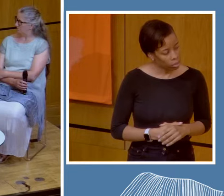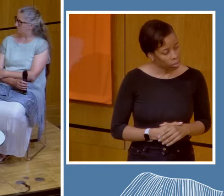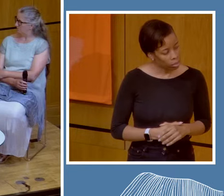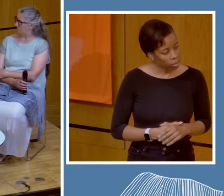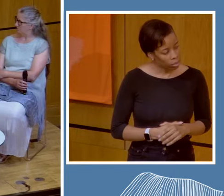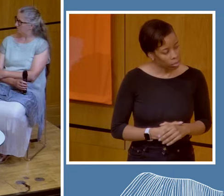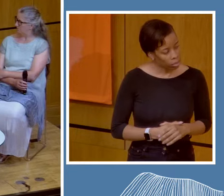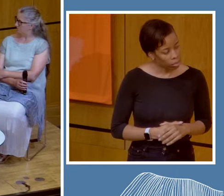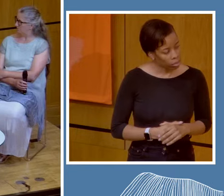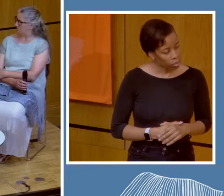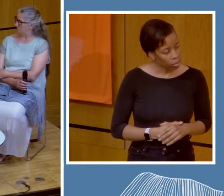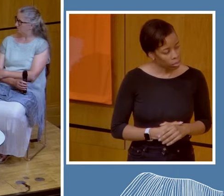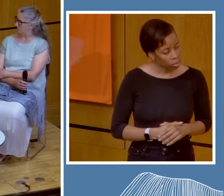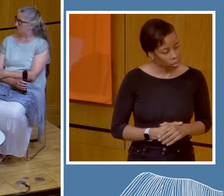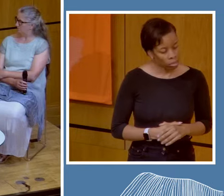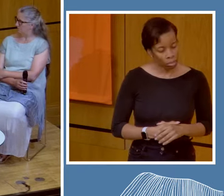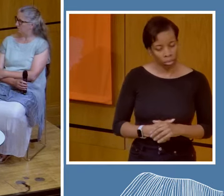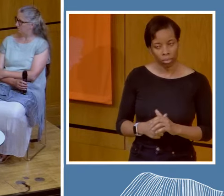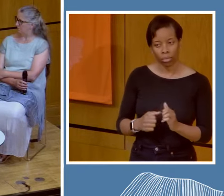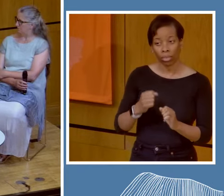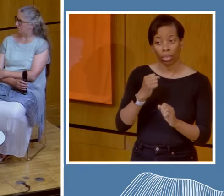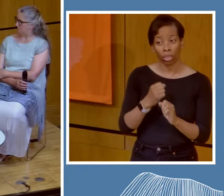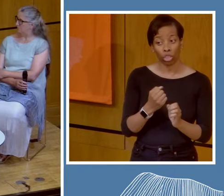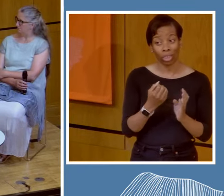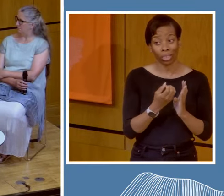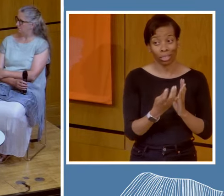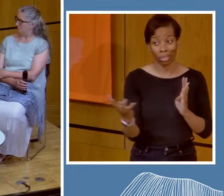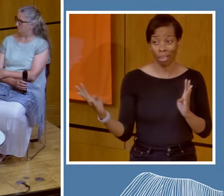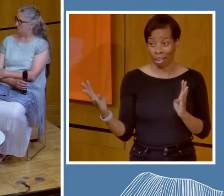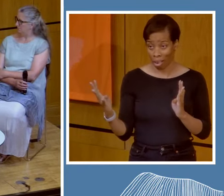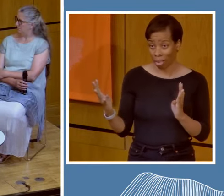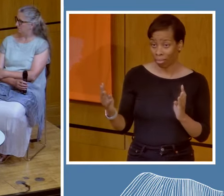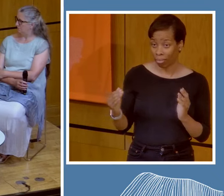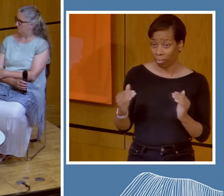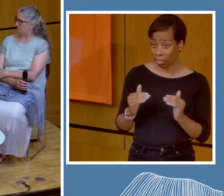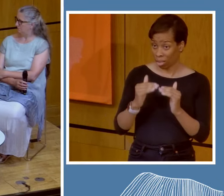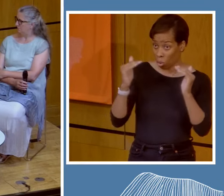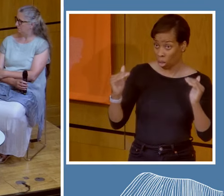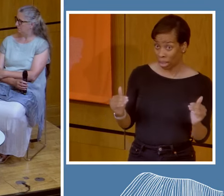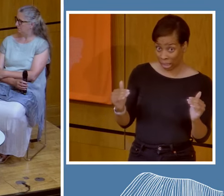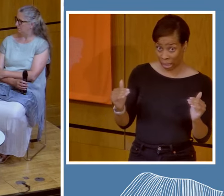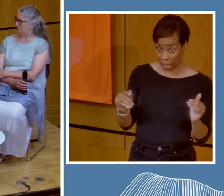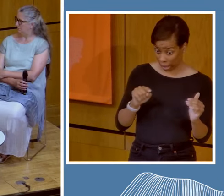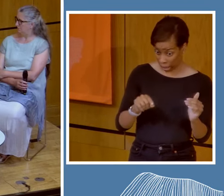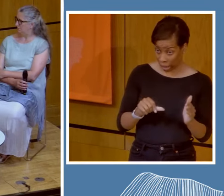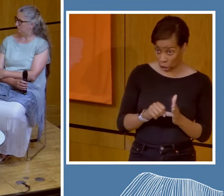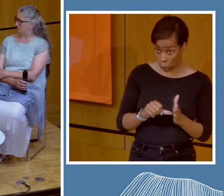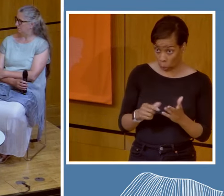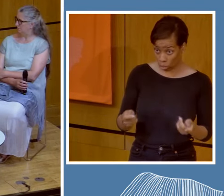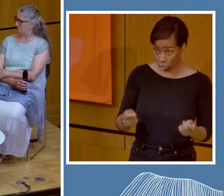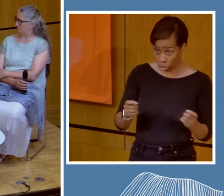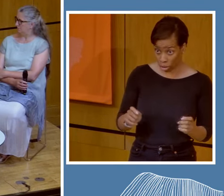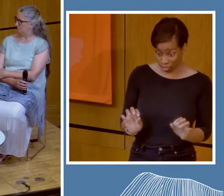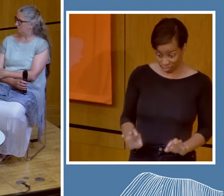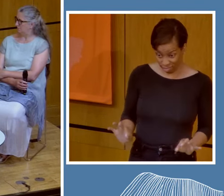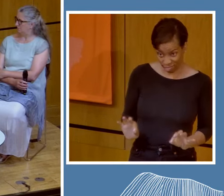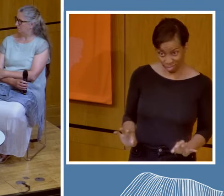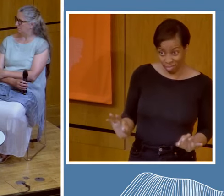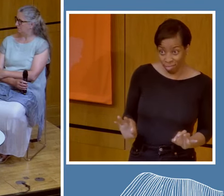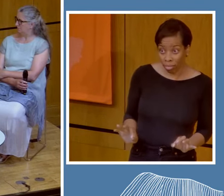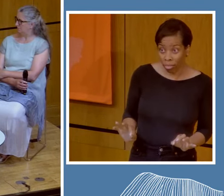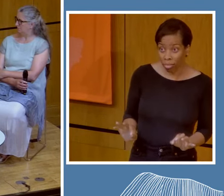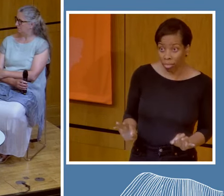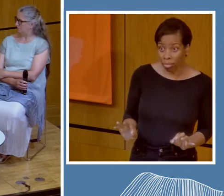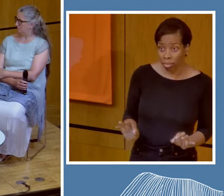dented the issue of gender equality, let alone bringing in indigenous, you know, the indigenous